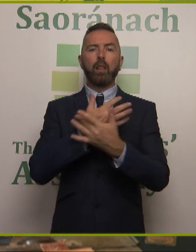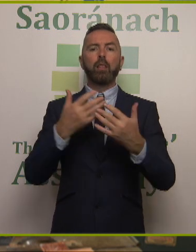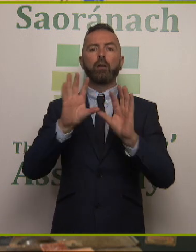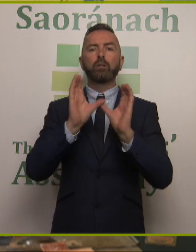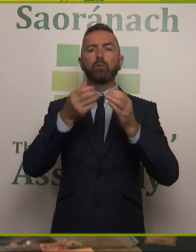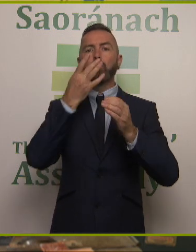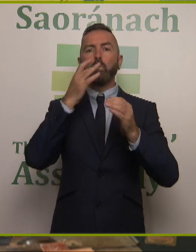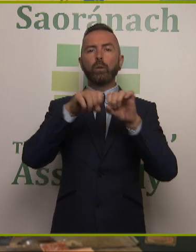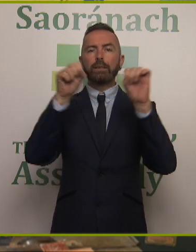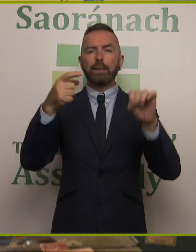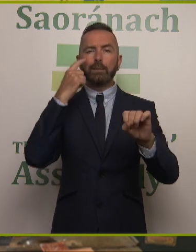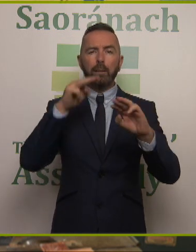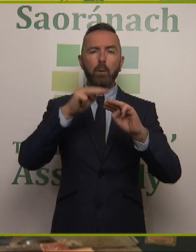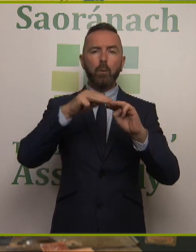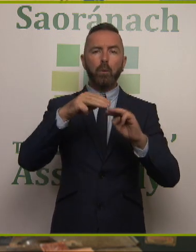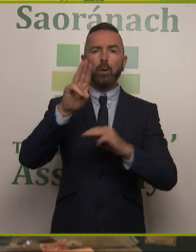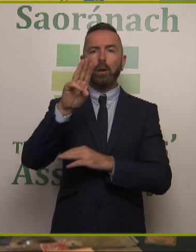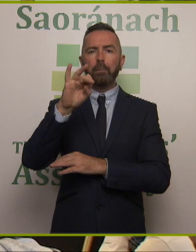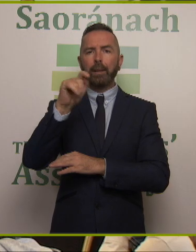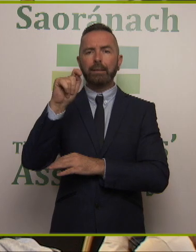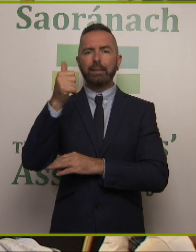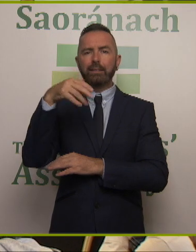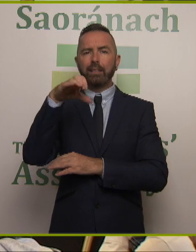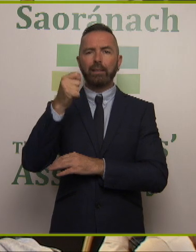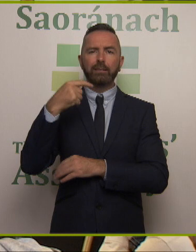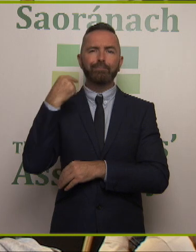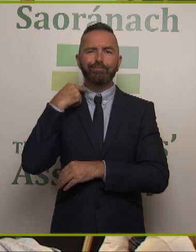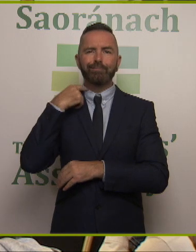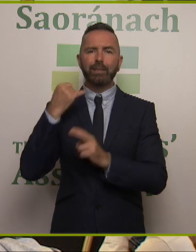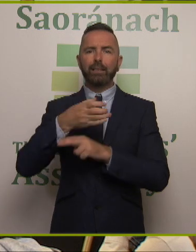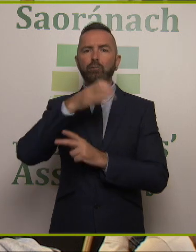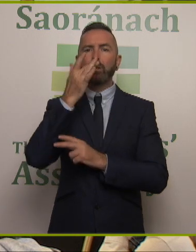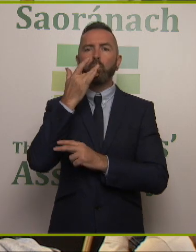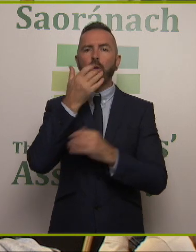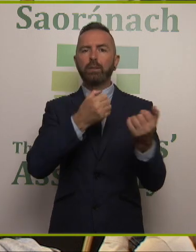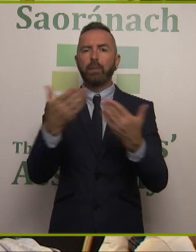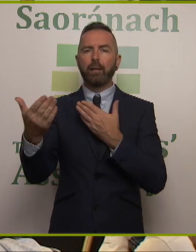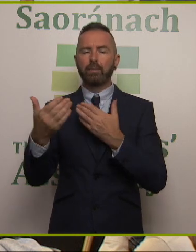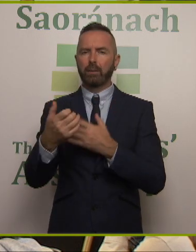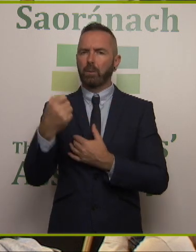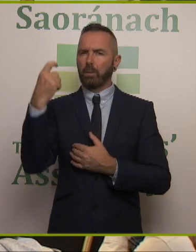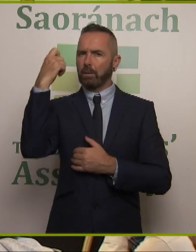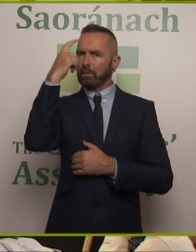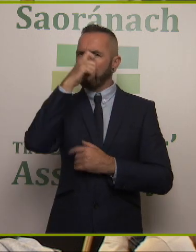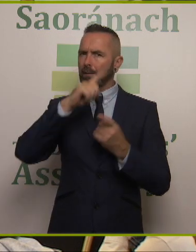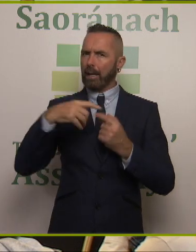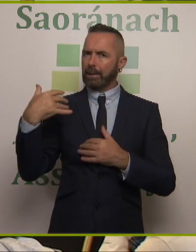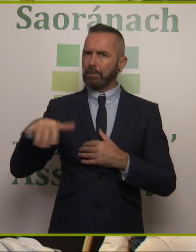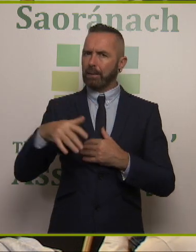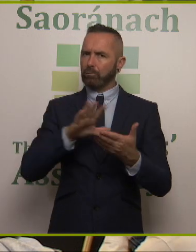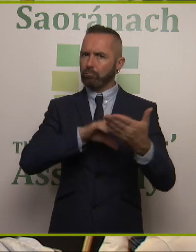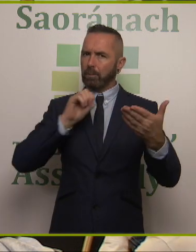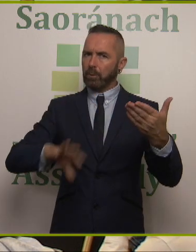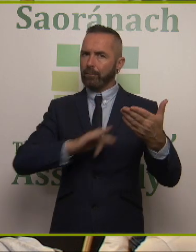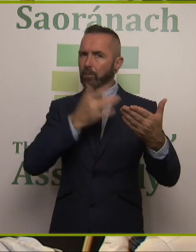unfortunately seeing increasing levels of pesticides in their drinking water supplies. Pesticides are extremely difficult and expensive to remove from water.